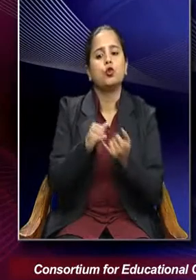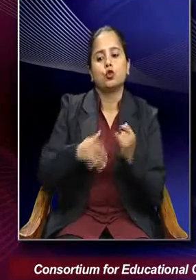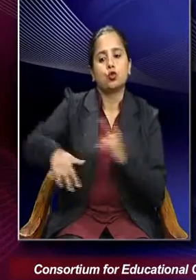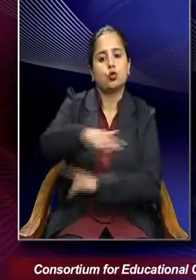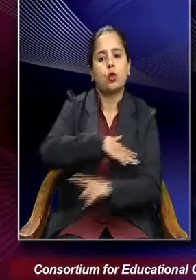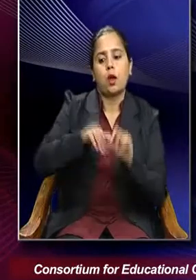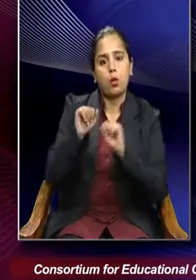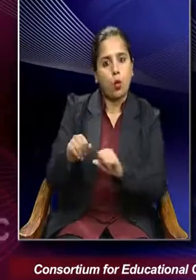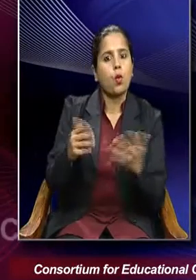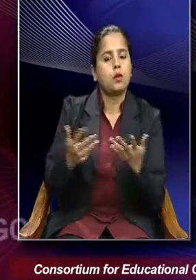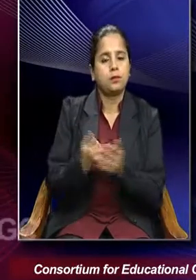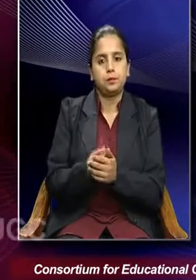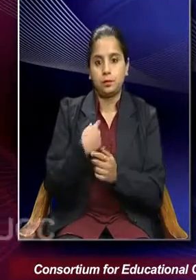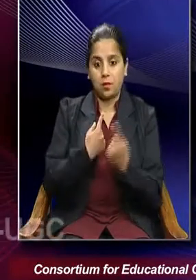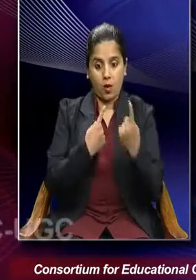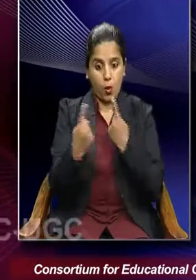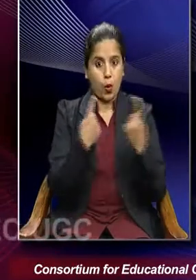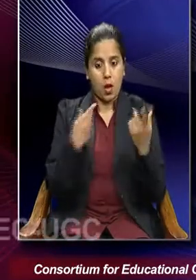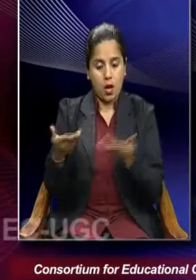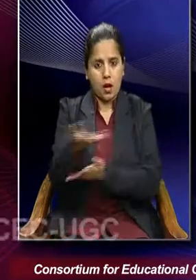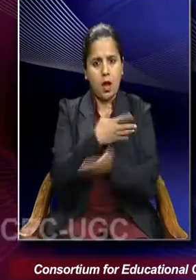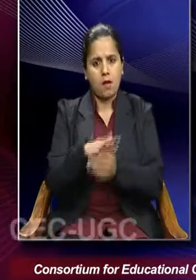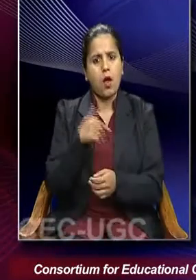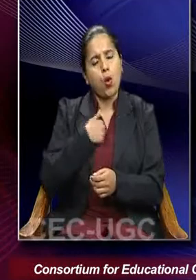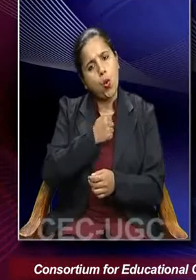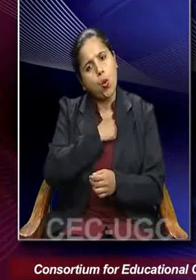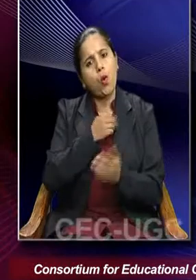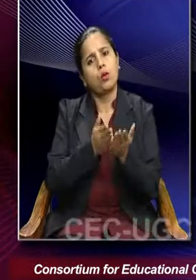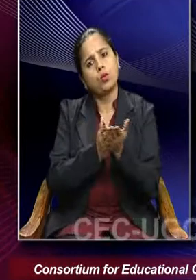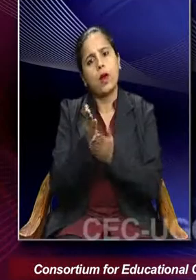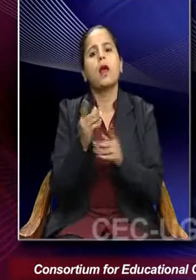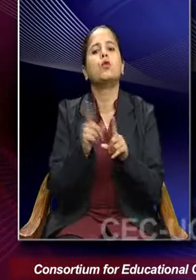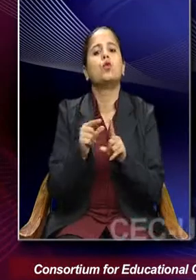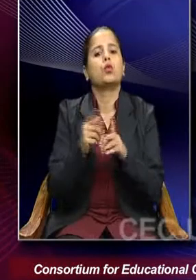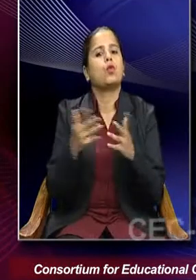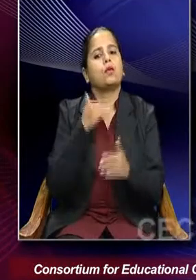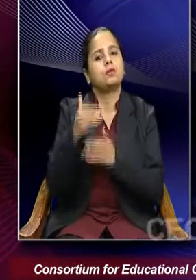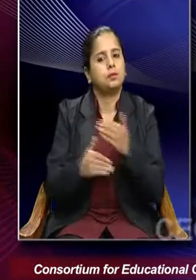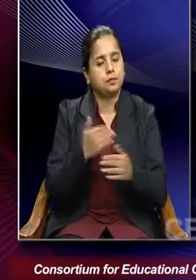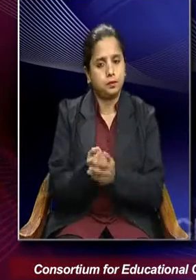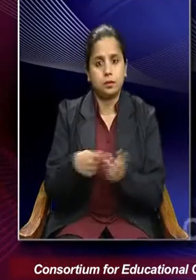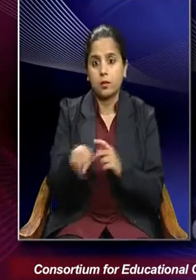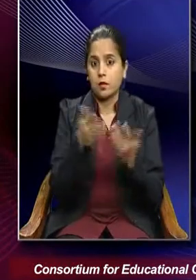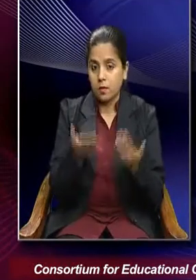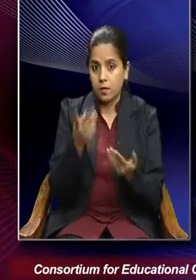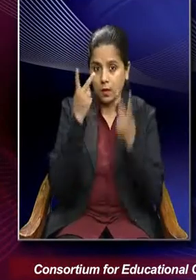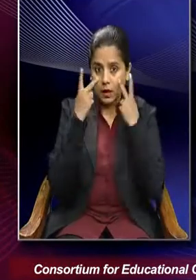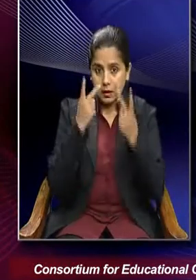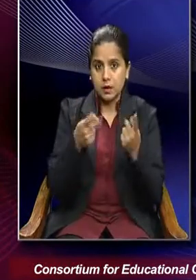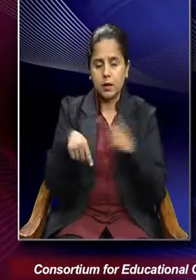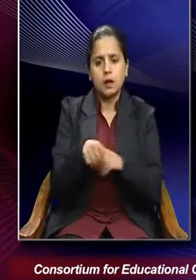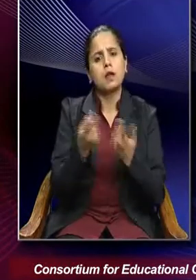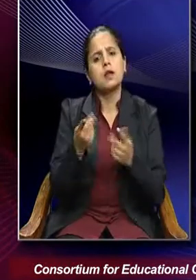So each one of us has a own way of getting into it. Now there is where a